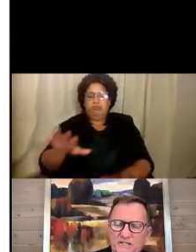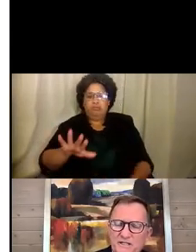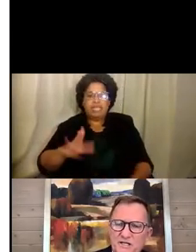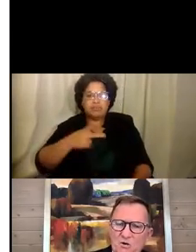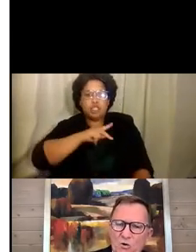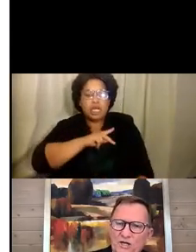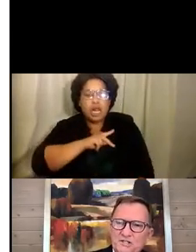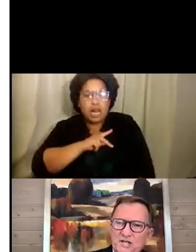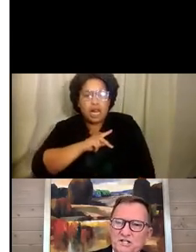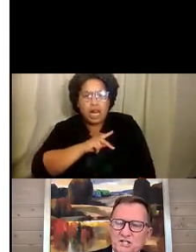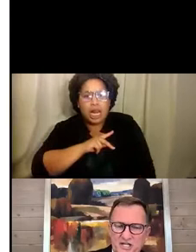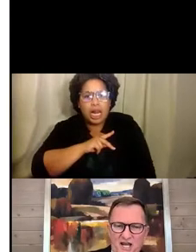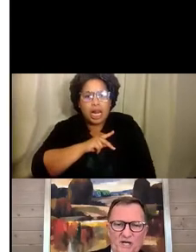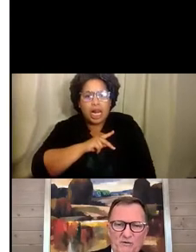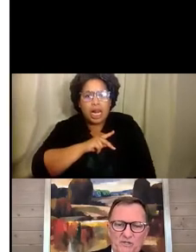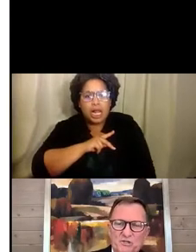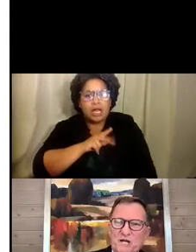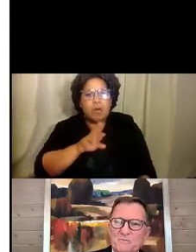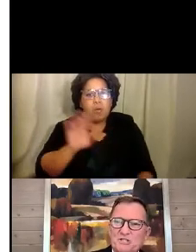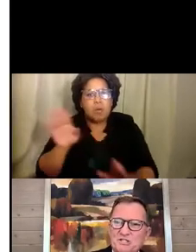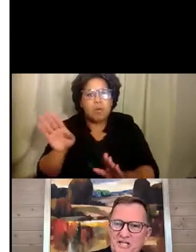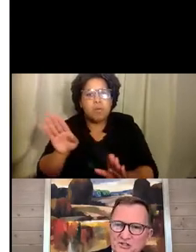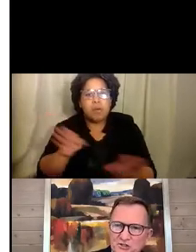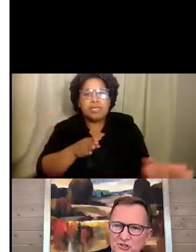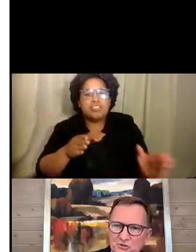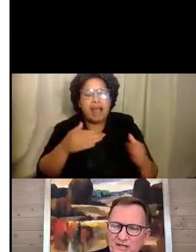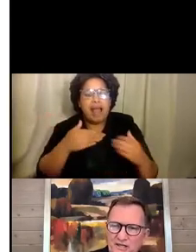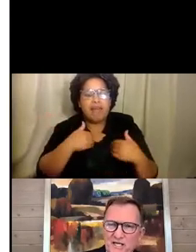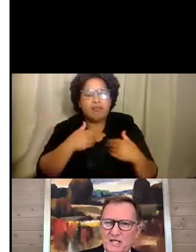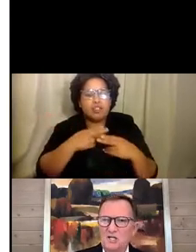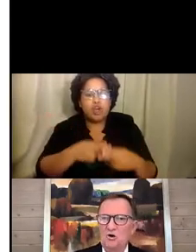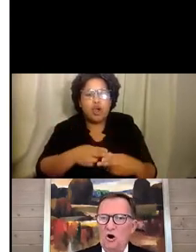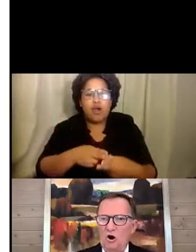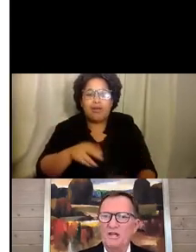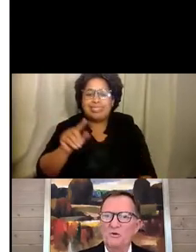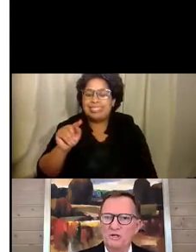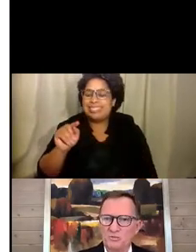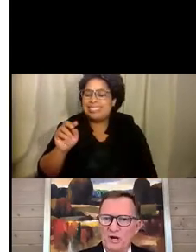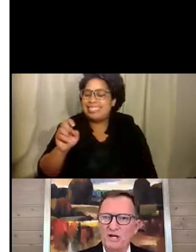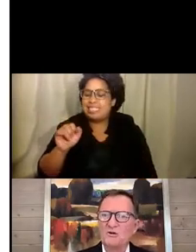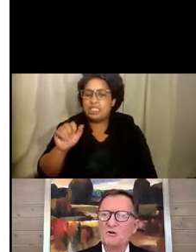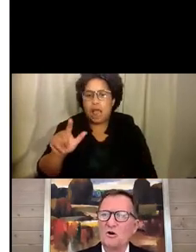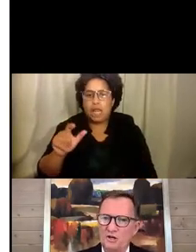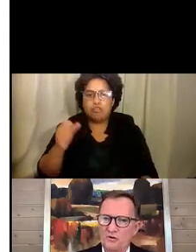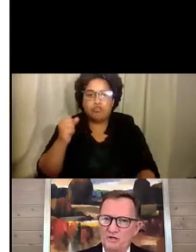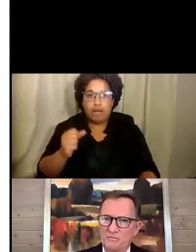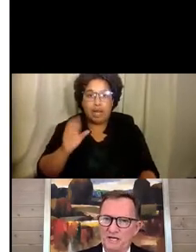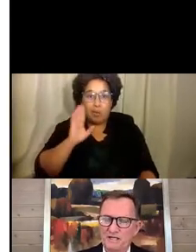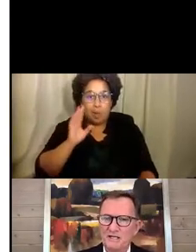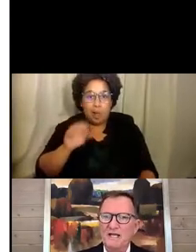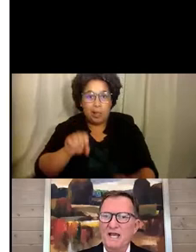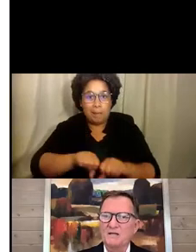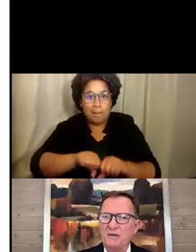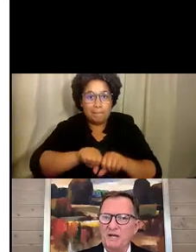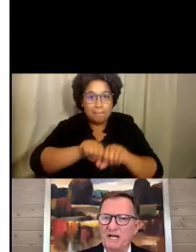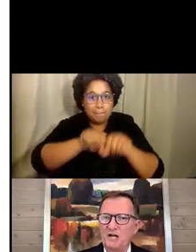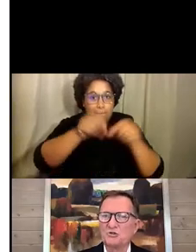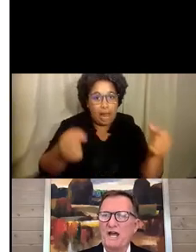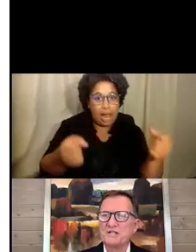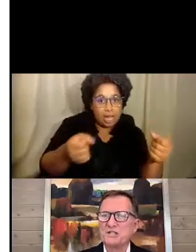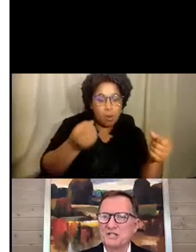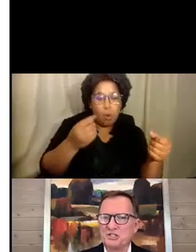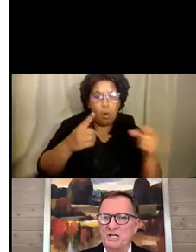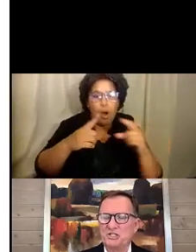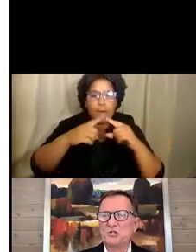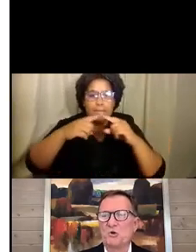up front. Organizations have what I would describe as tensile strength. You know, are they going to break or are they going to bend? And depending on how